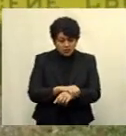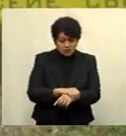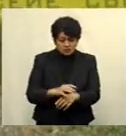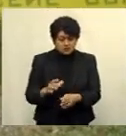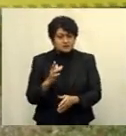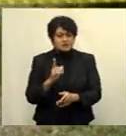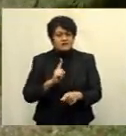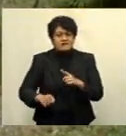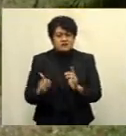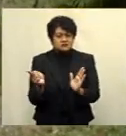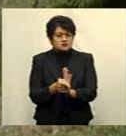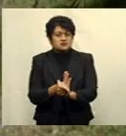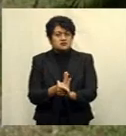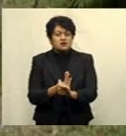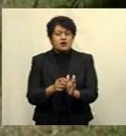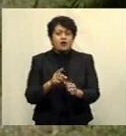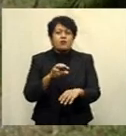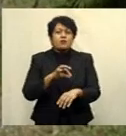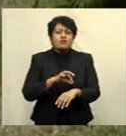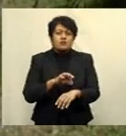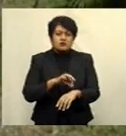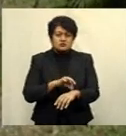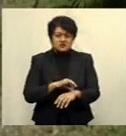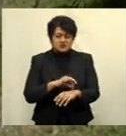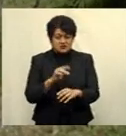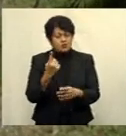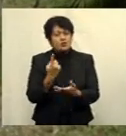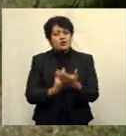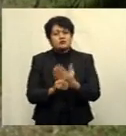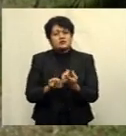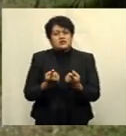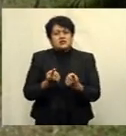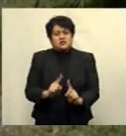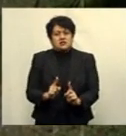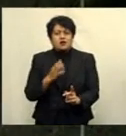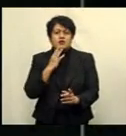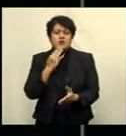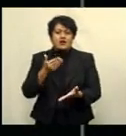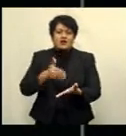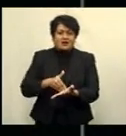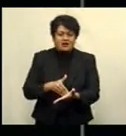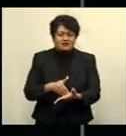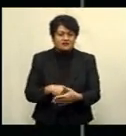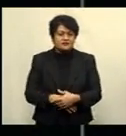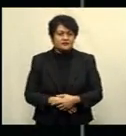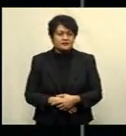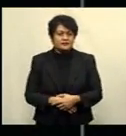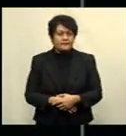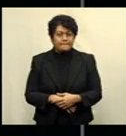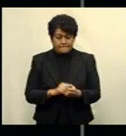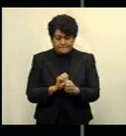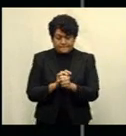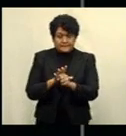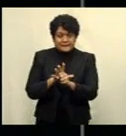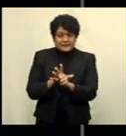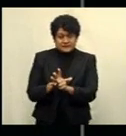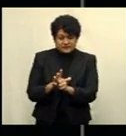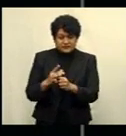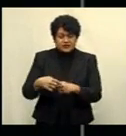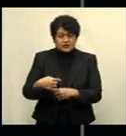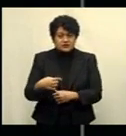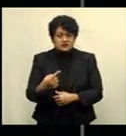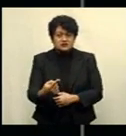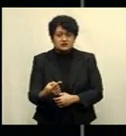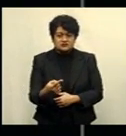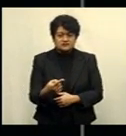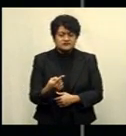hospital. However, the victim was pronounced dead on arrival. As the COVID-19 pandemic continues to